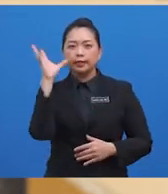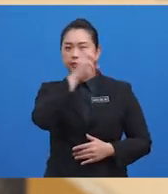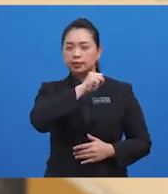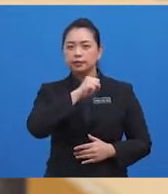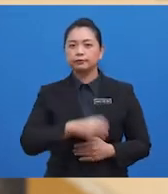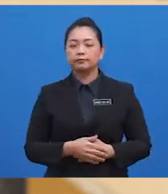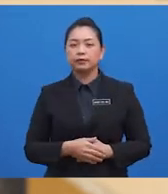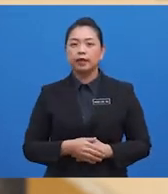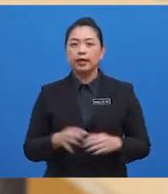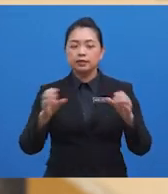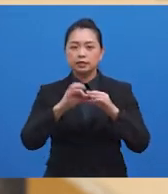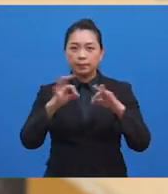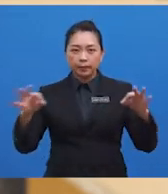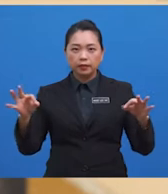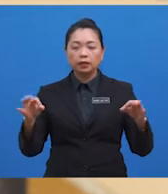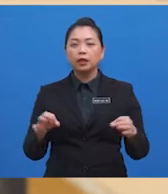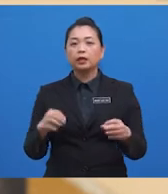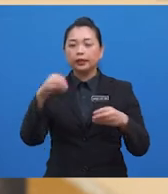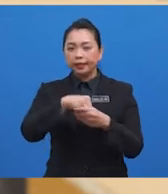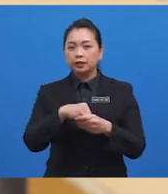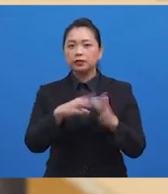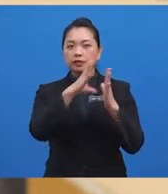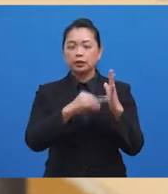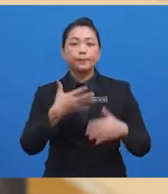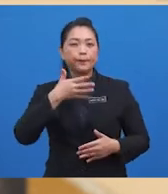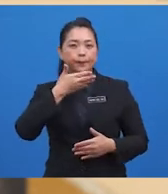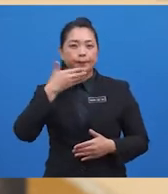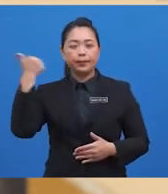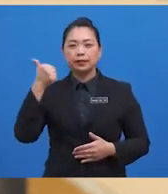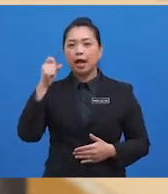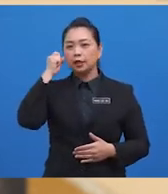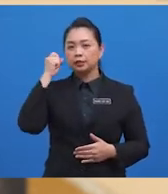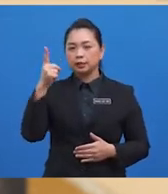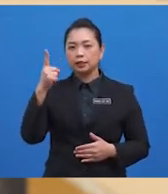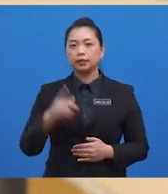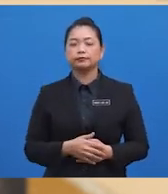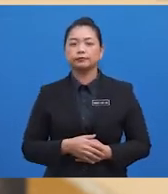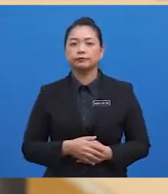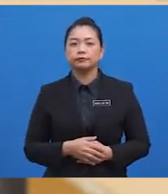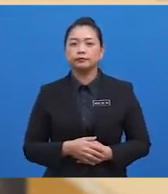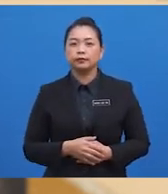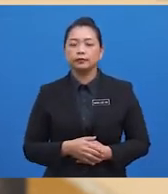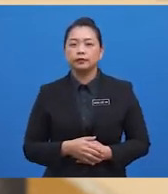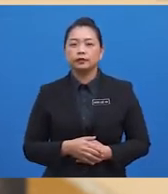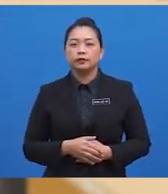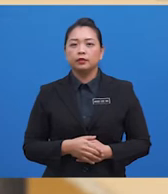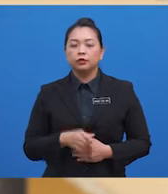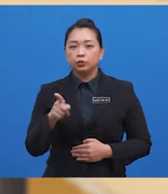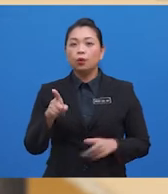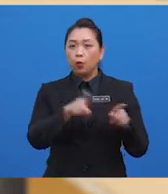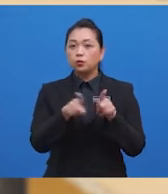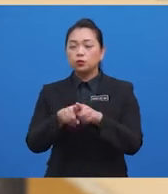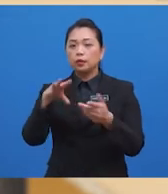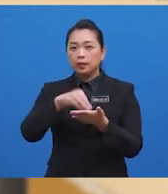as well as the statements within the text so as to better understand a particular reading text. We have also learned